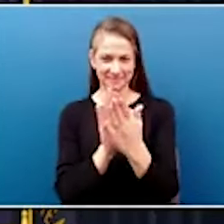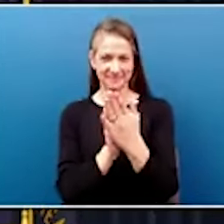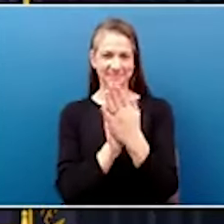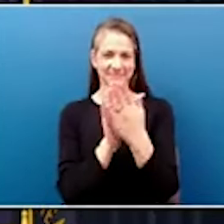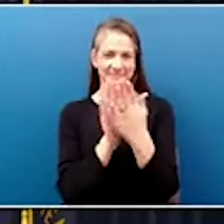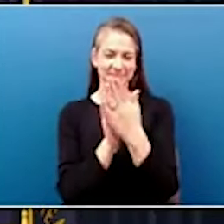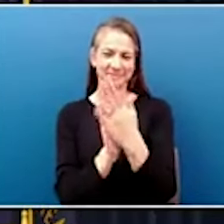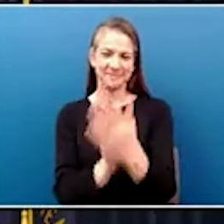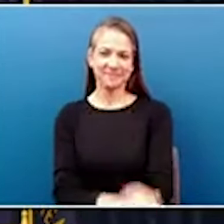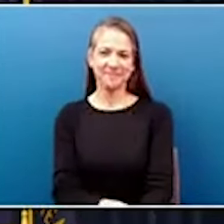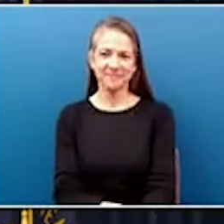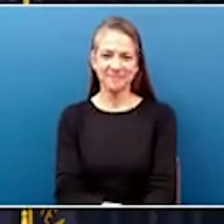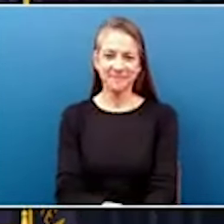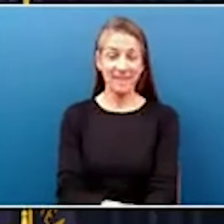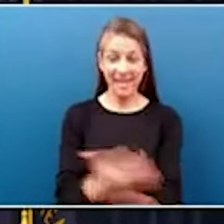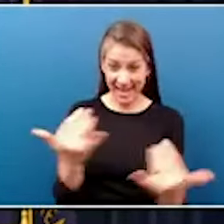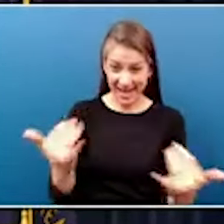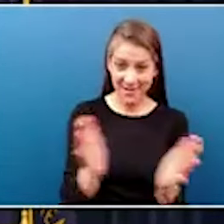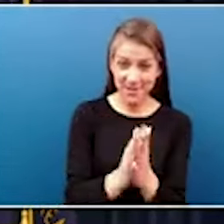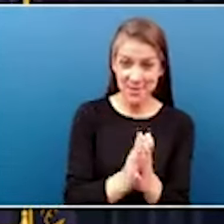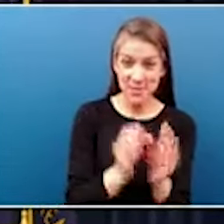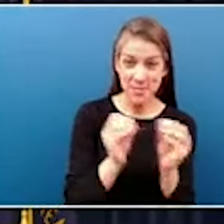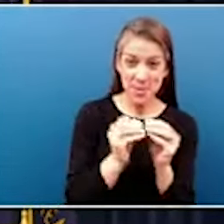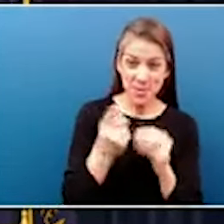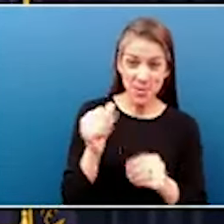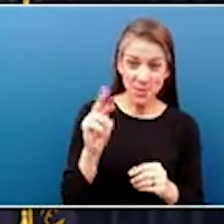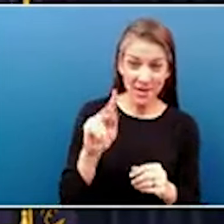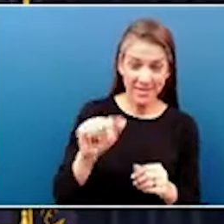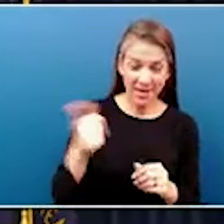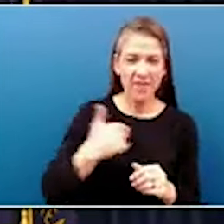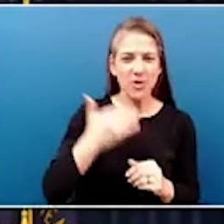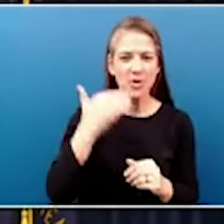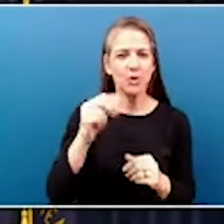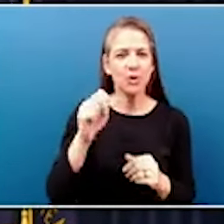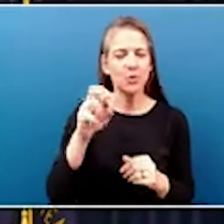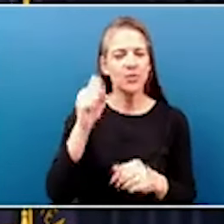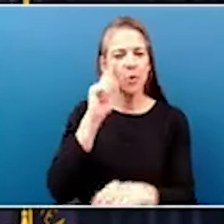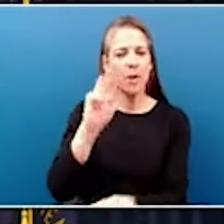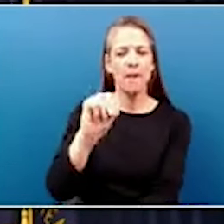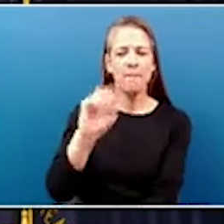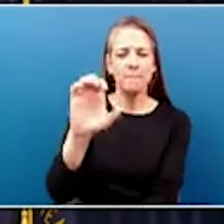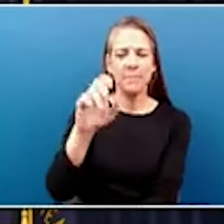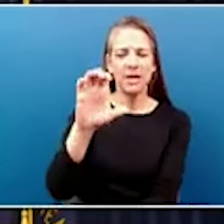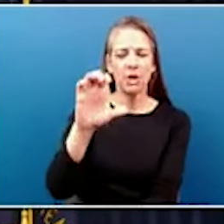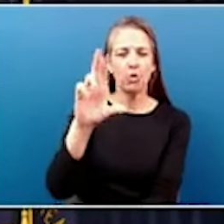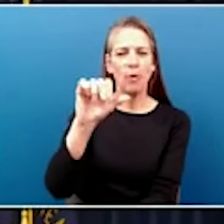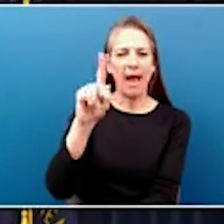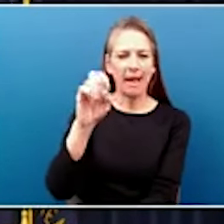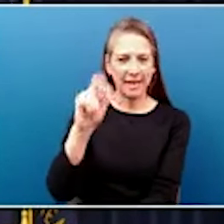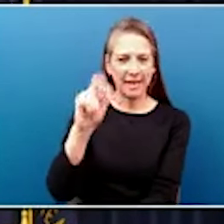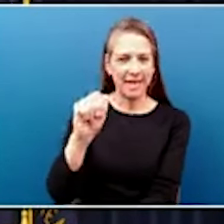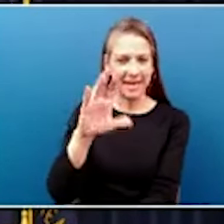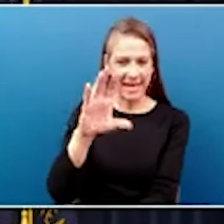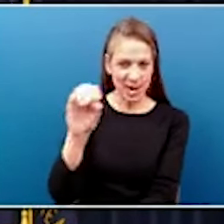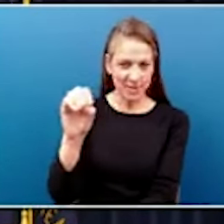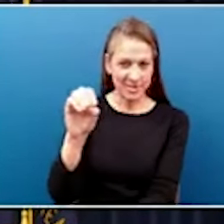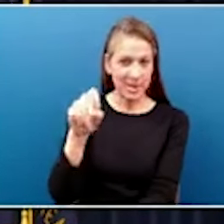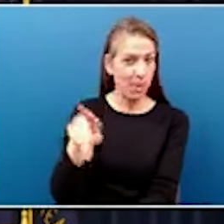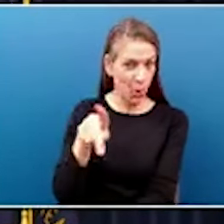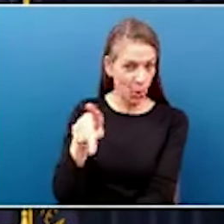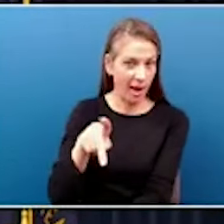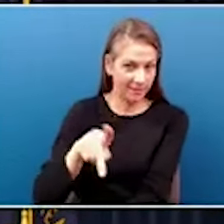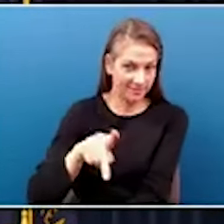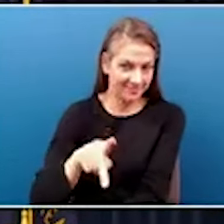Speaking of more grants, next, we have some good news for the McCracken and Paducah McCracken County Riverport Authority. We selected them for